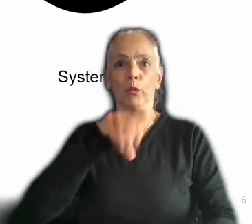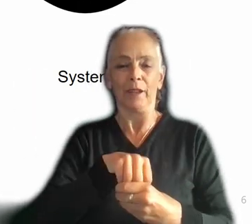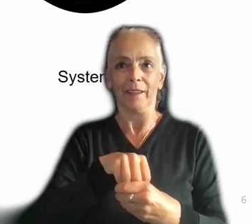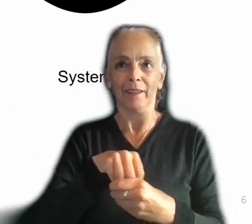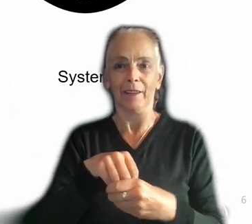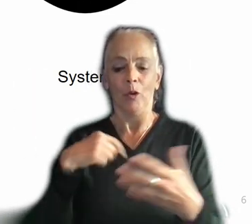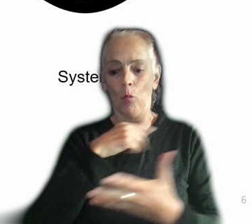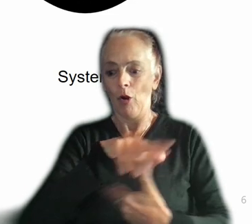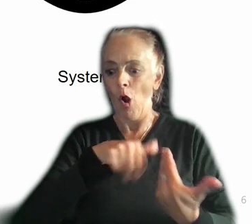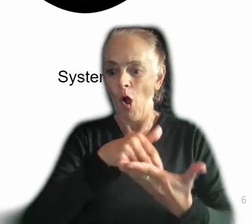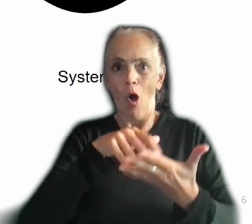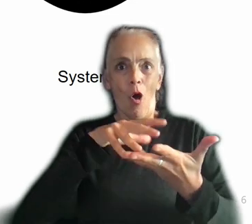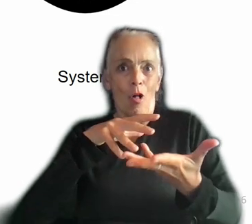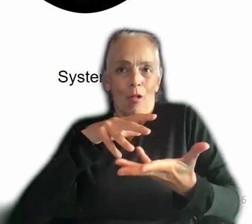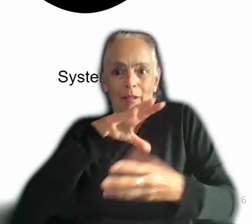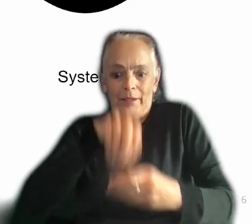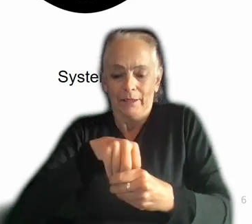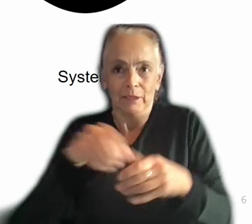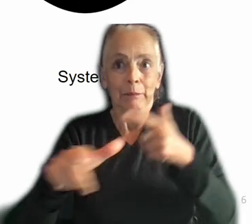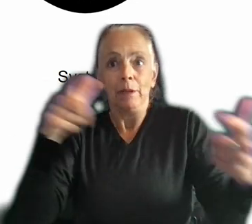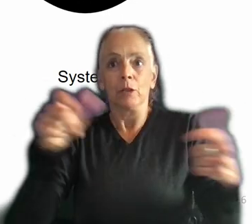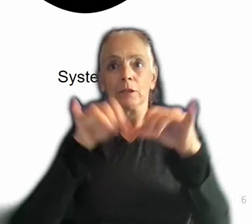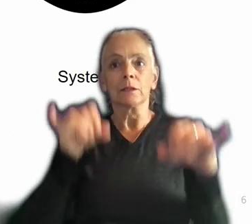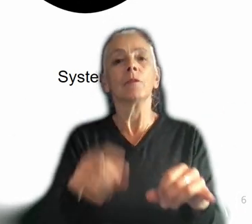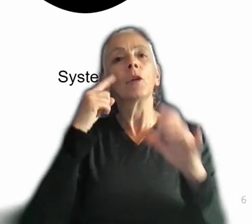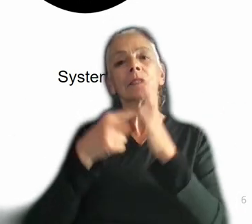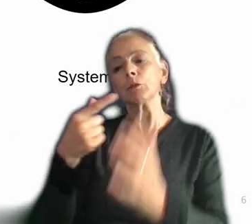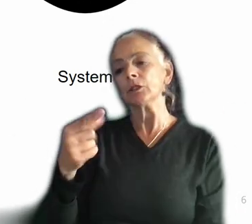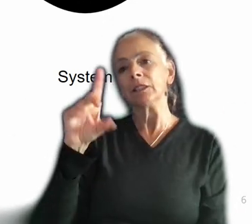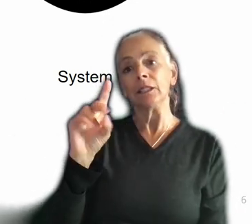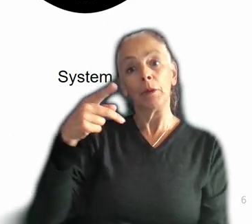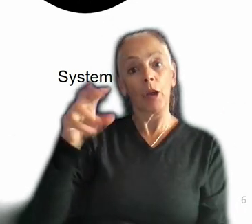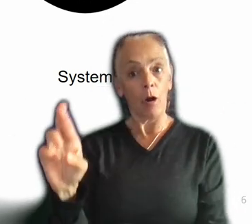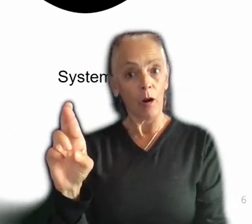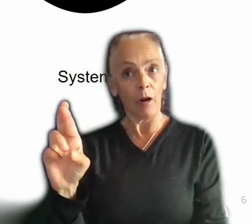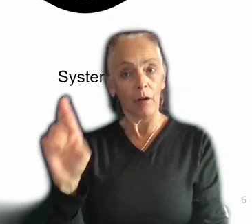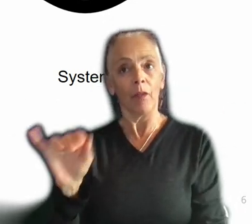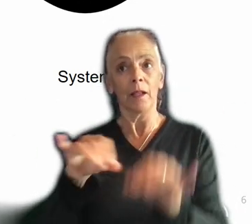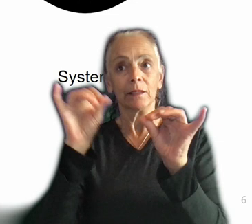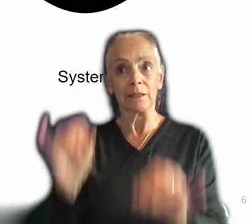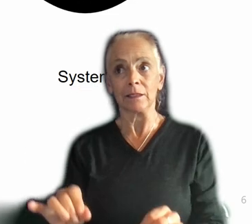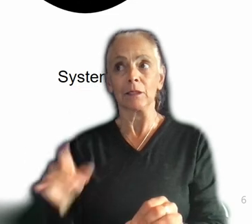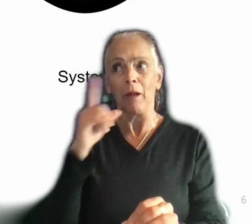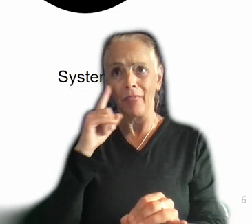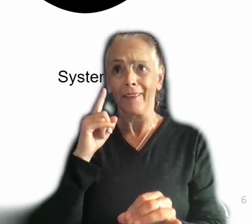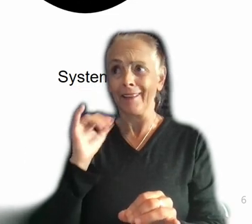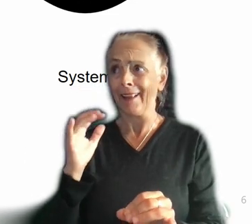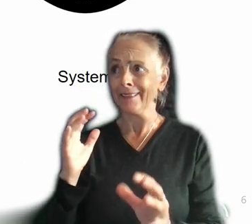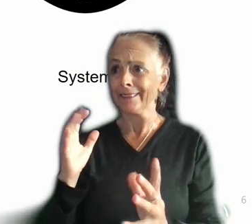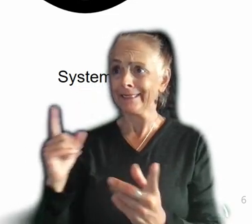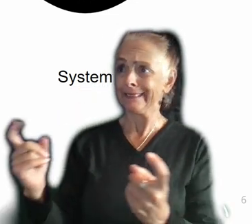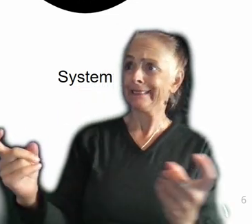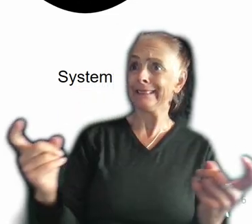in these great big systems. As an example, GDPR is a system that I suspect has swept a number of you along, right? You had to